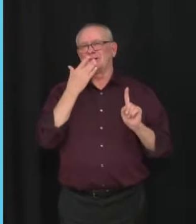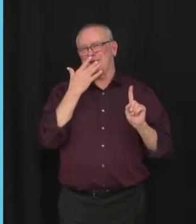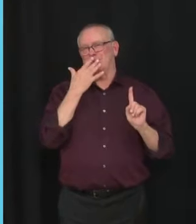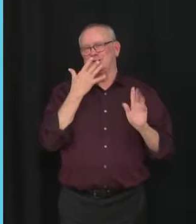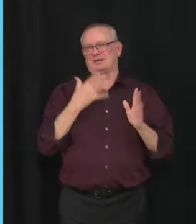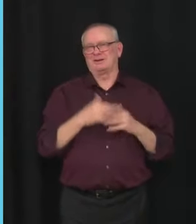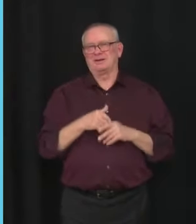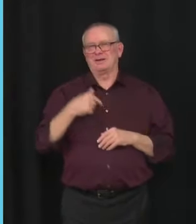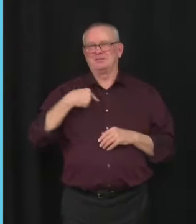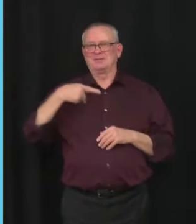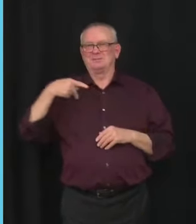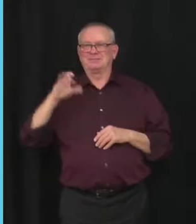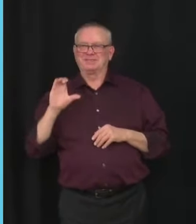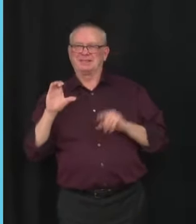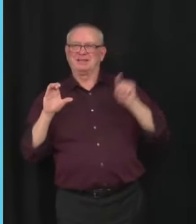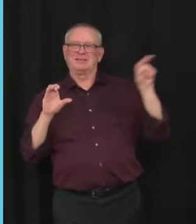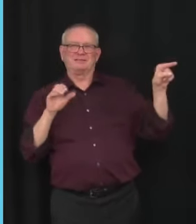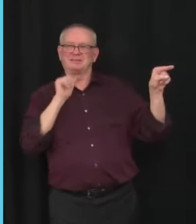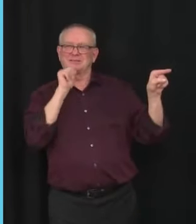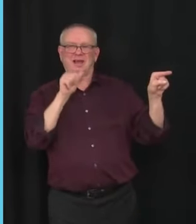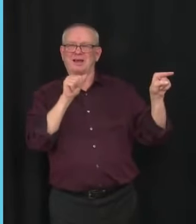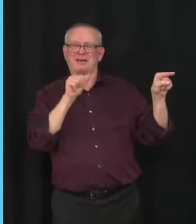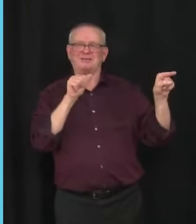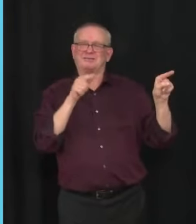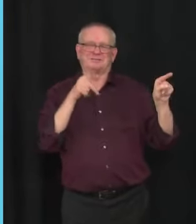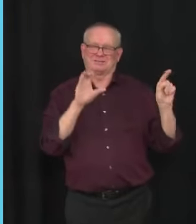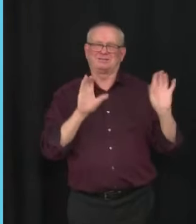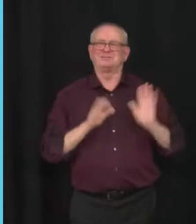politics. I'll encourage you to look at the announcement made